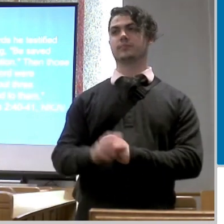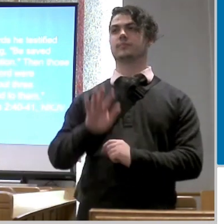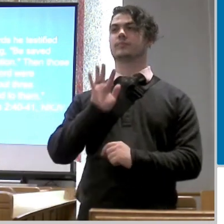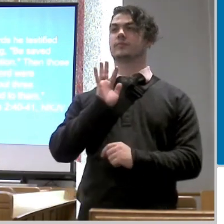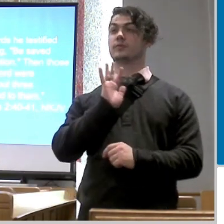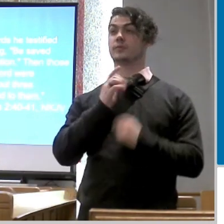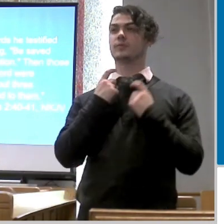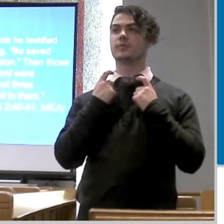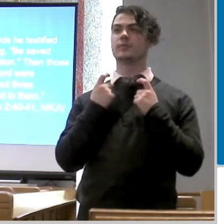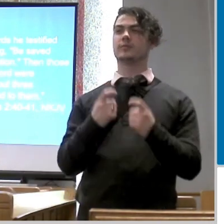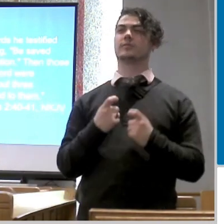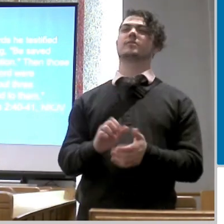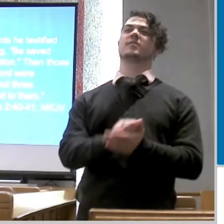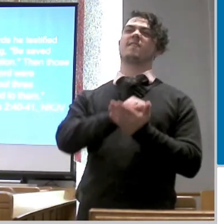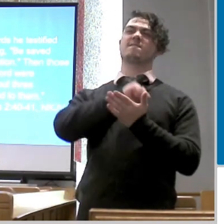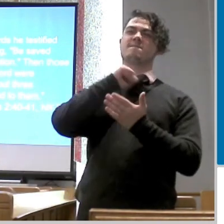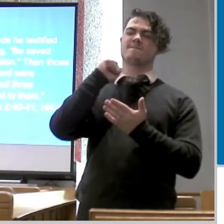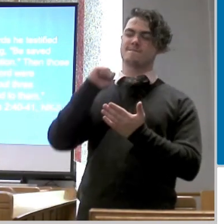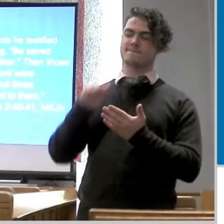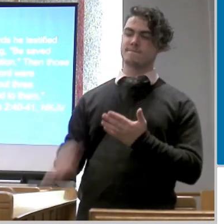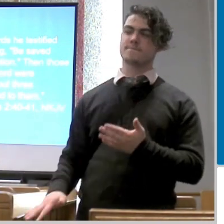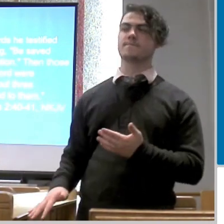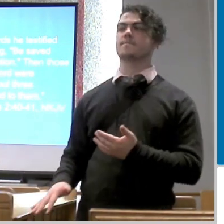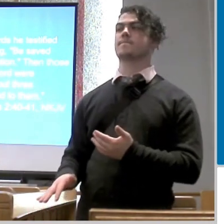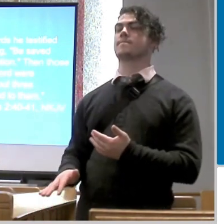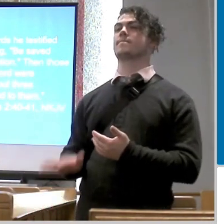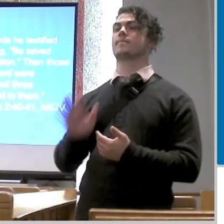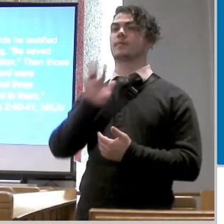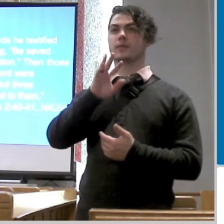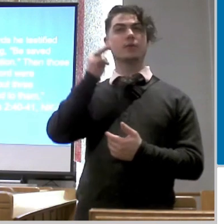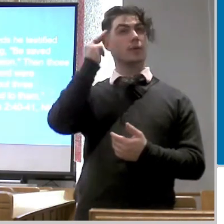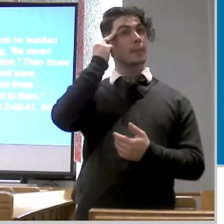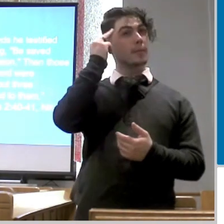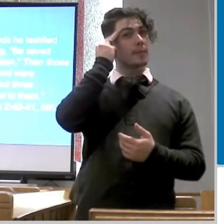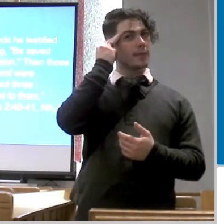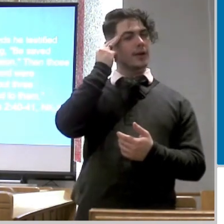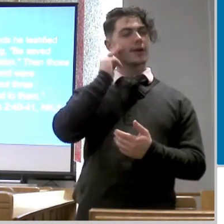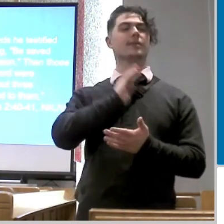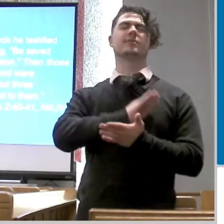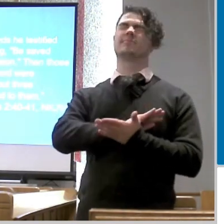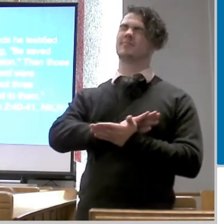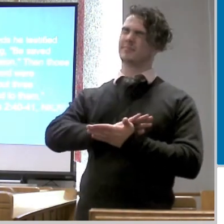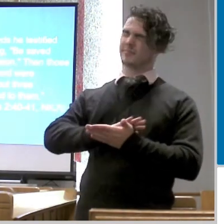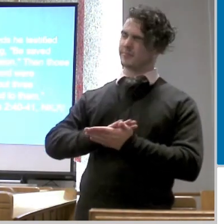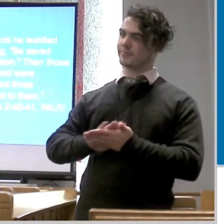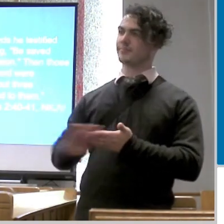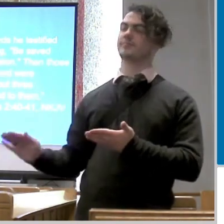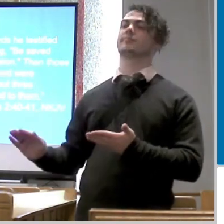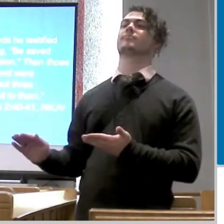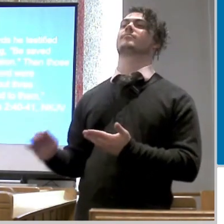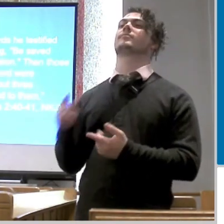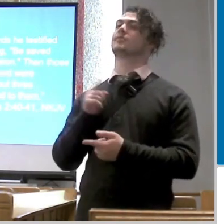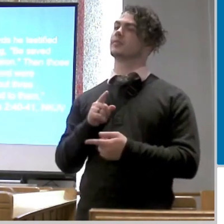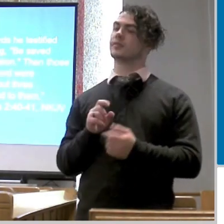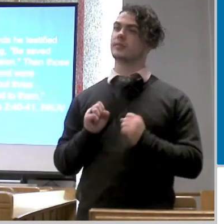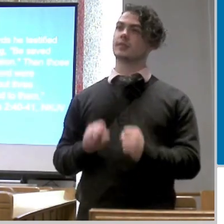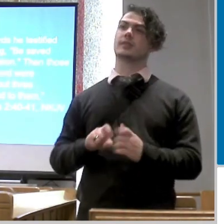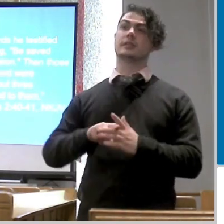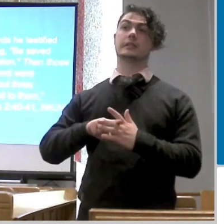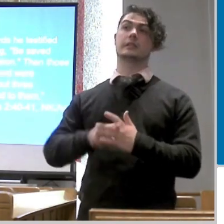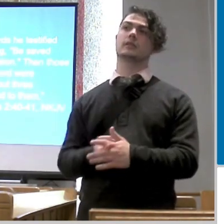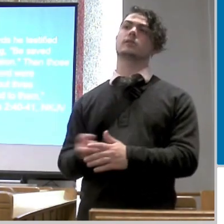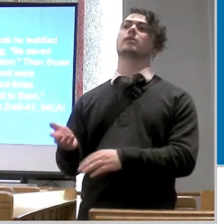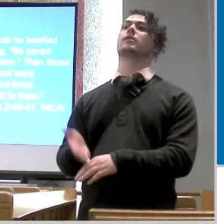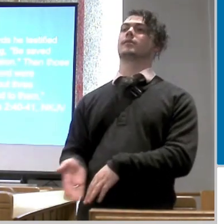cleansed my mind most importantly will be cleansed i can begin to be a better person